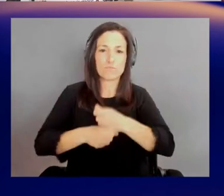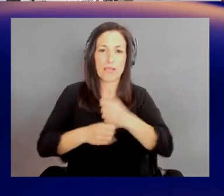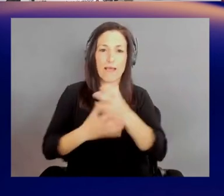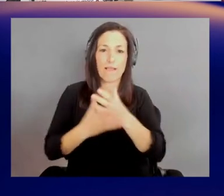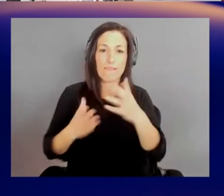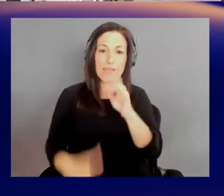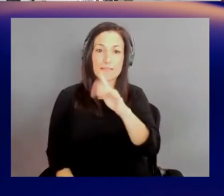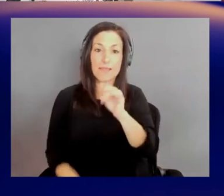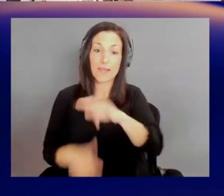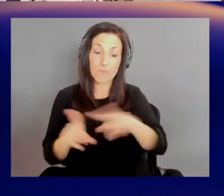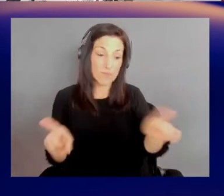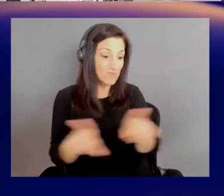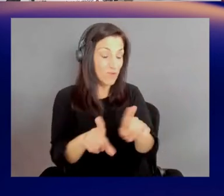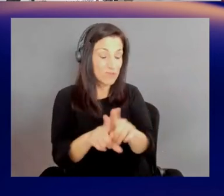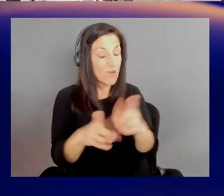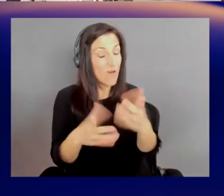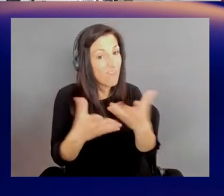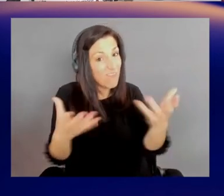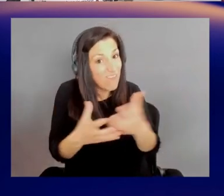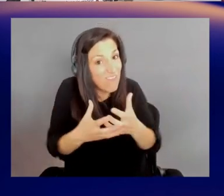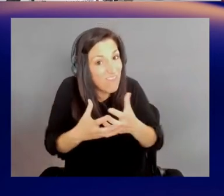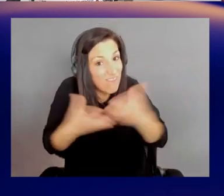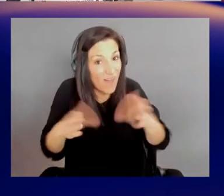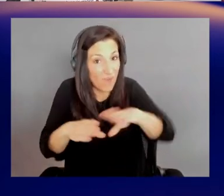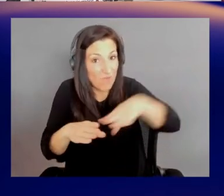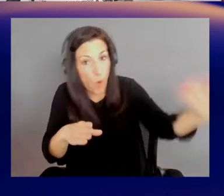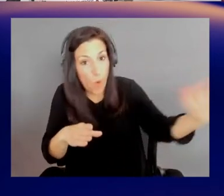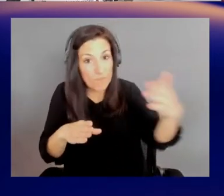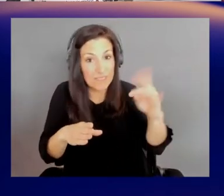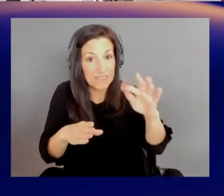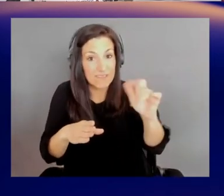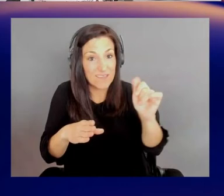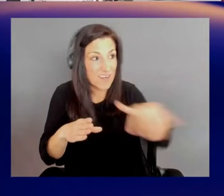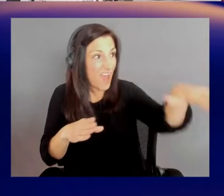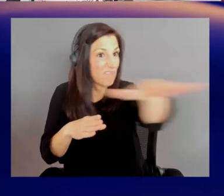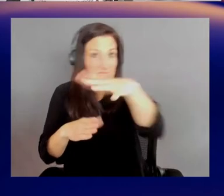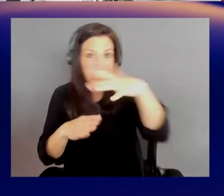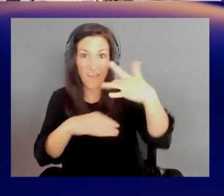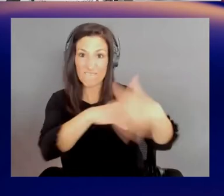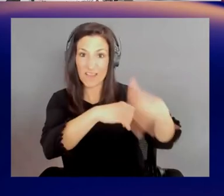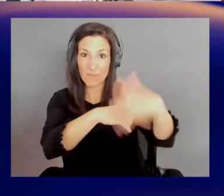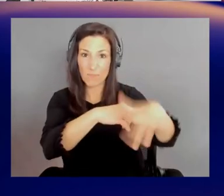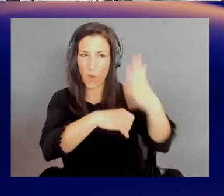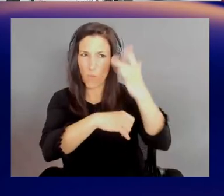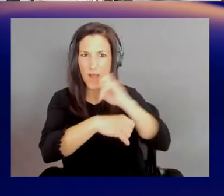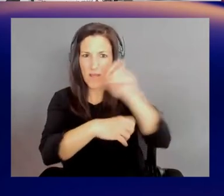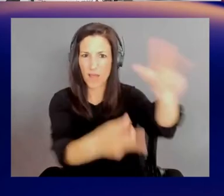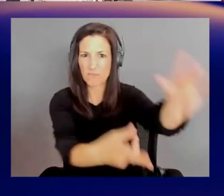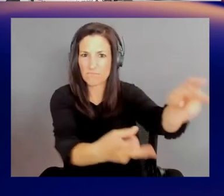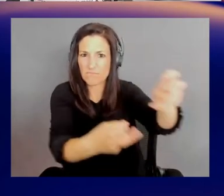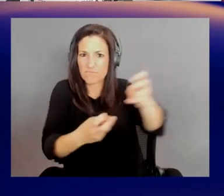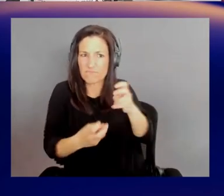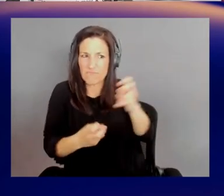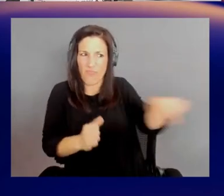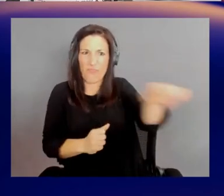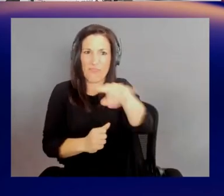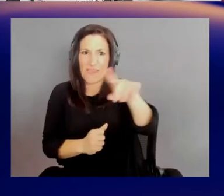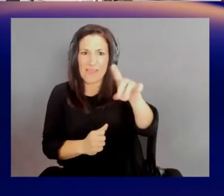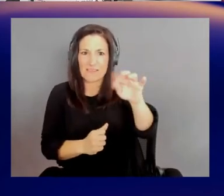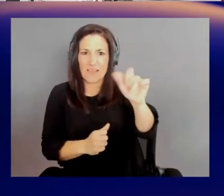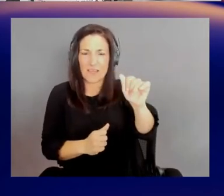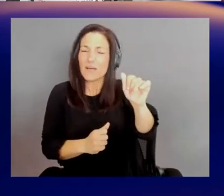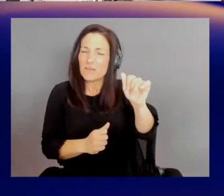open data that are available in the wild. Why are we not looking at those data to understand how this virus might mutate,